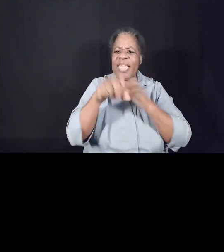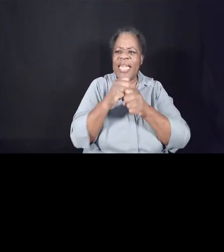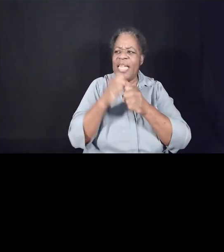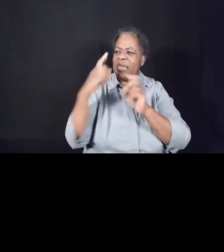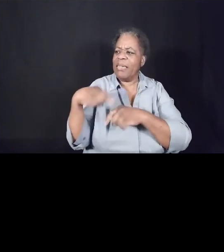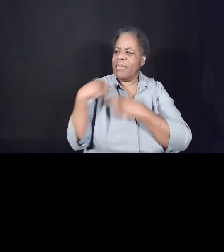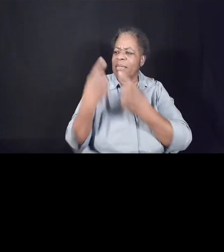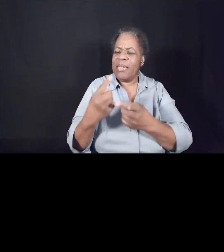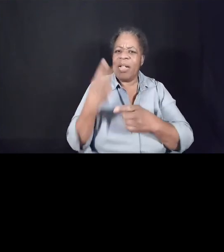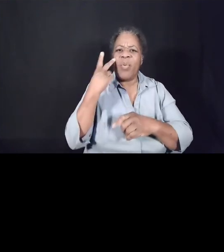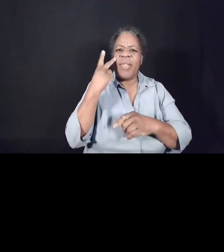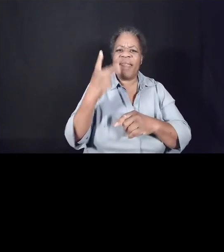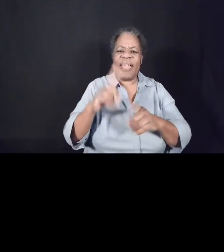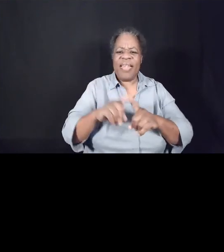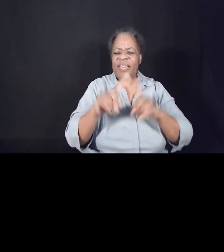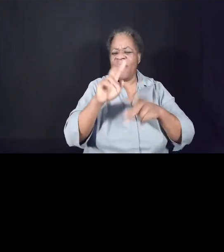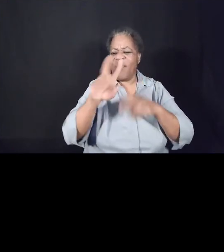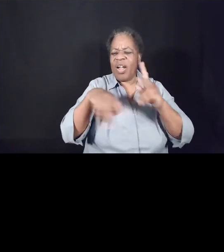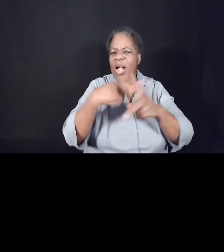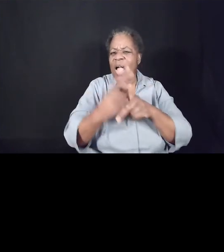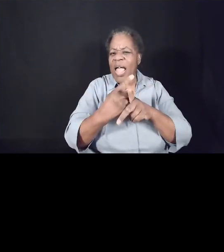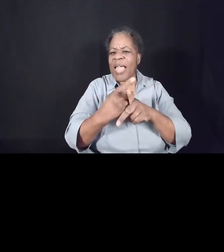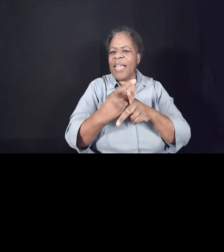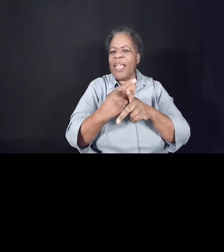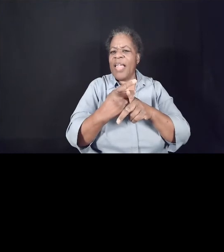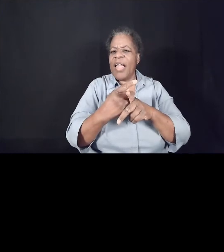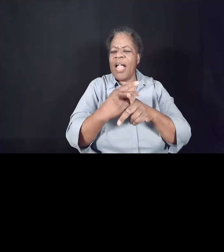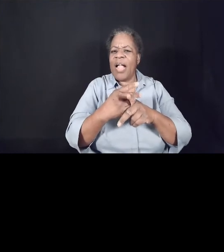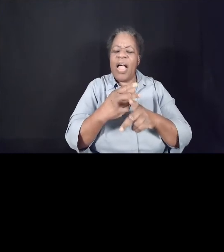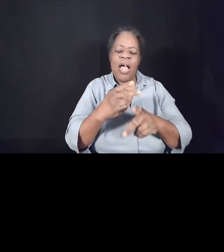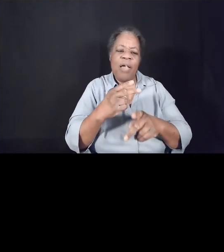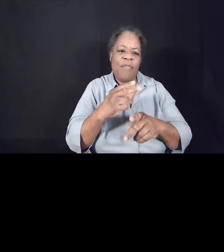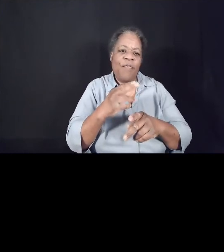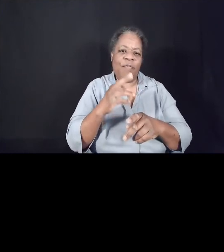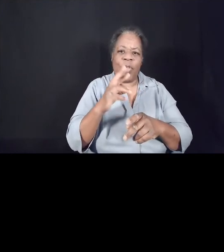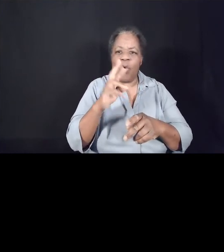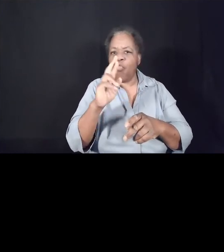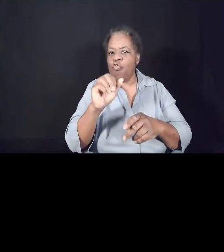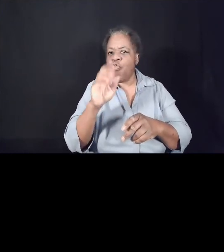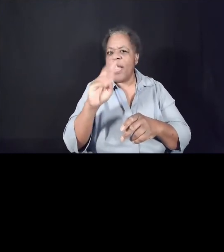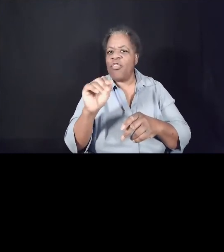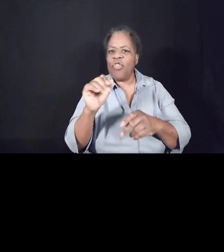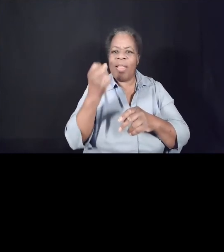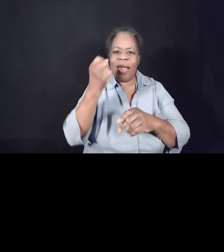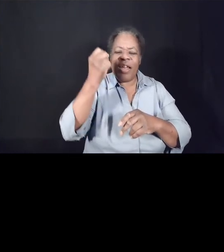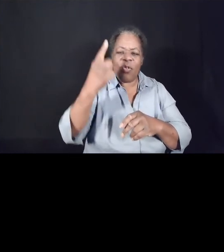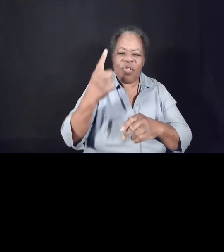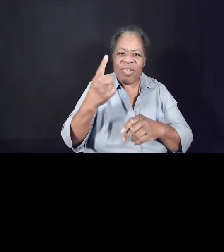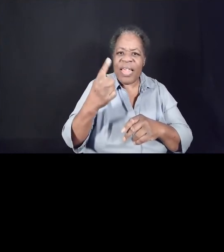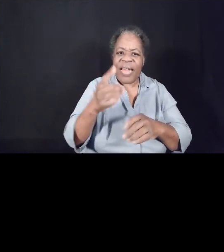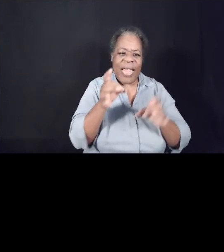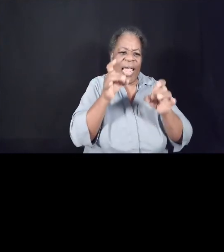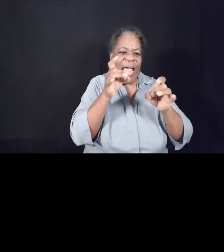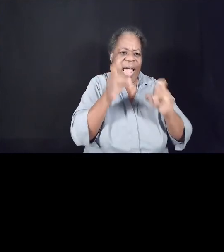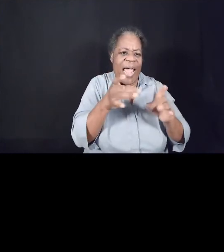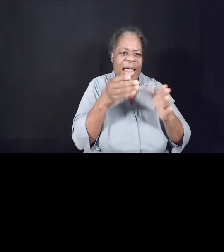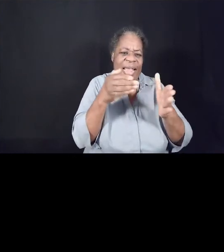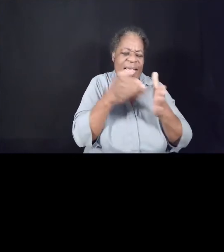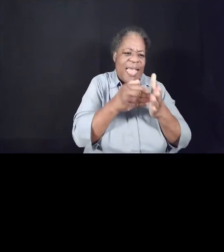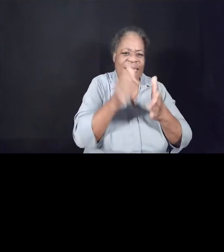different kind of racial reckoning since the death of Mr. Floyd in Minneapolis and then the hate crimes against the Asian spa workers.